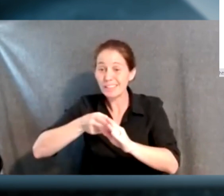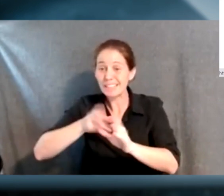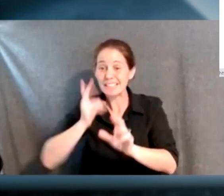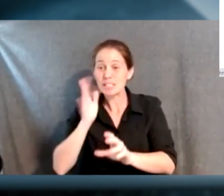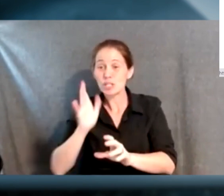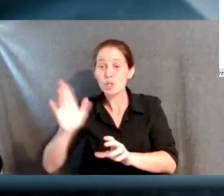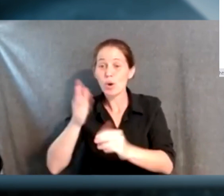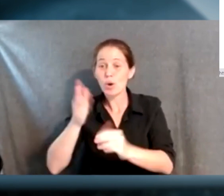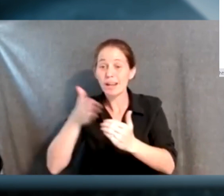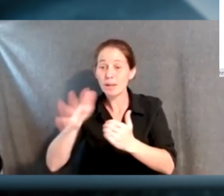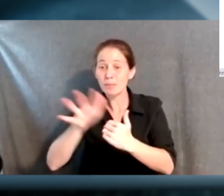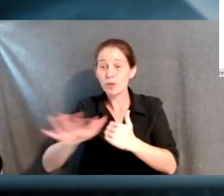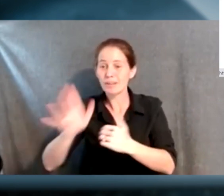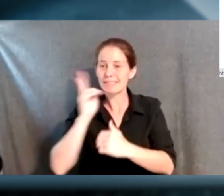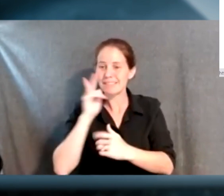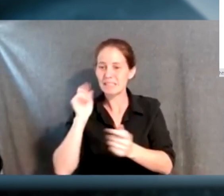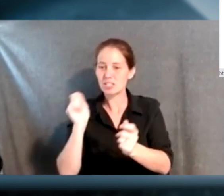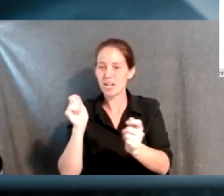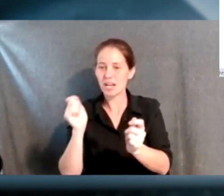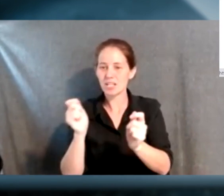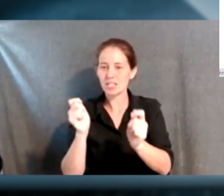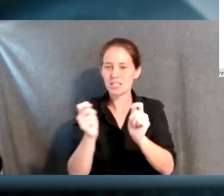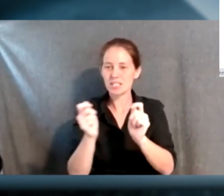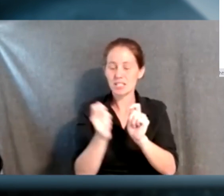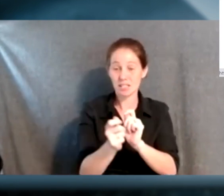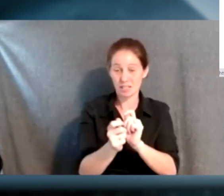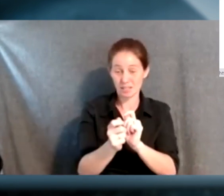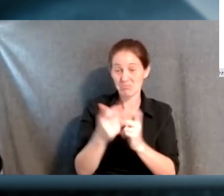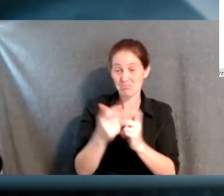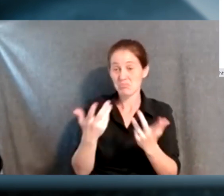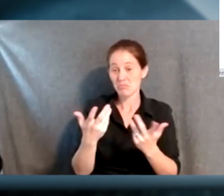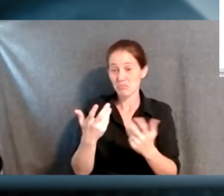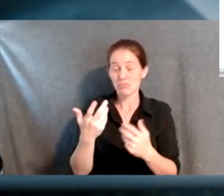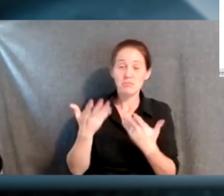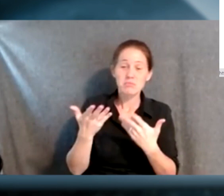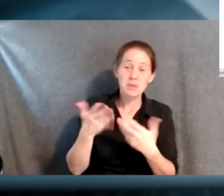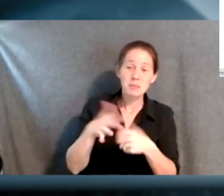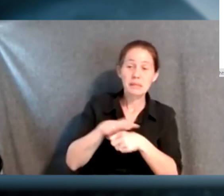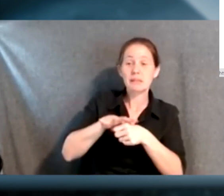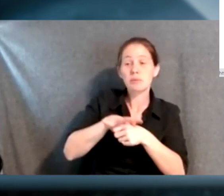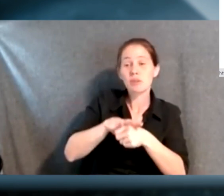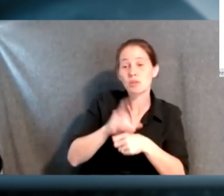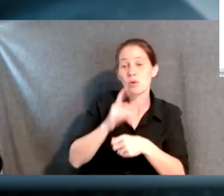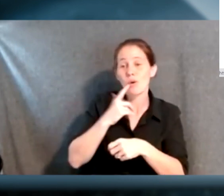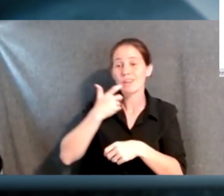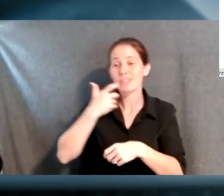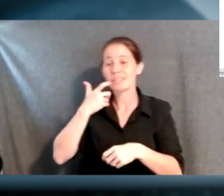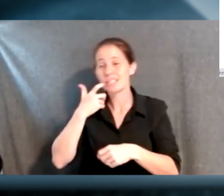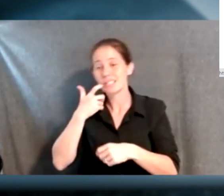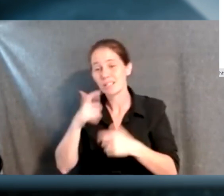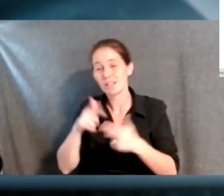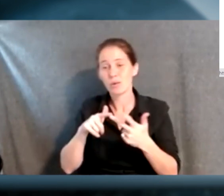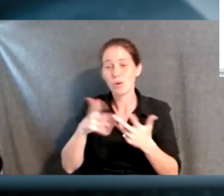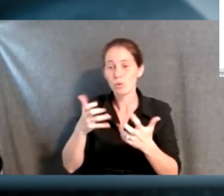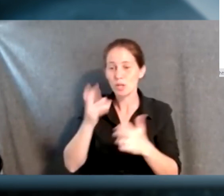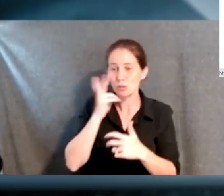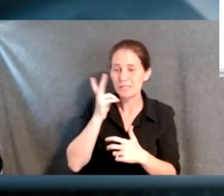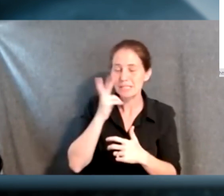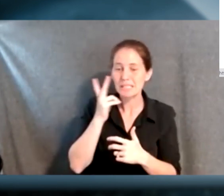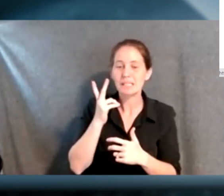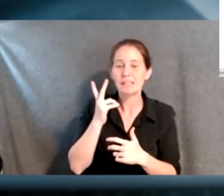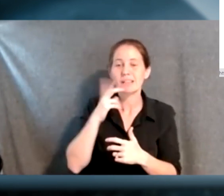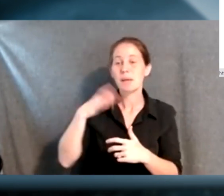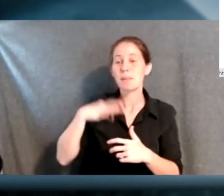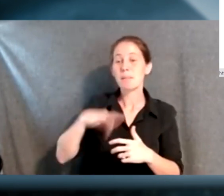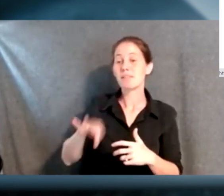and you can look at your neighborhood and show changes over time, whether it's demographics or evictions, or you want to